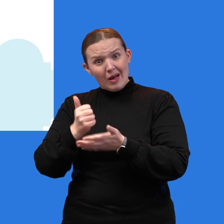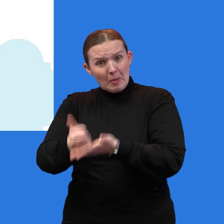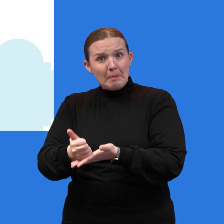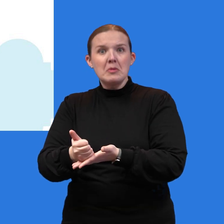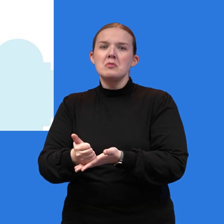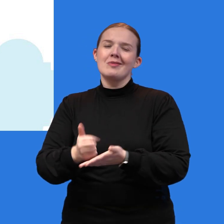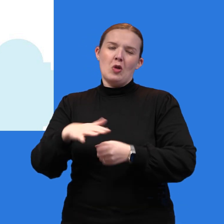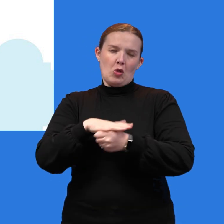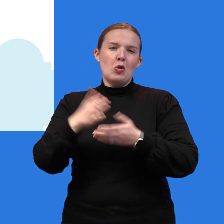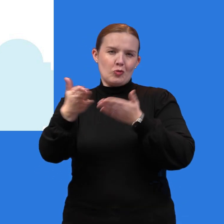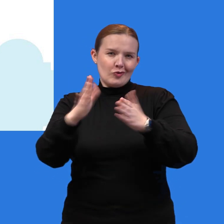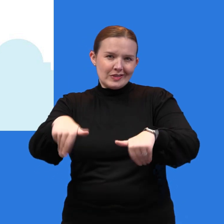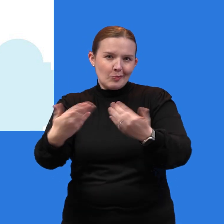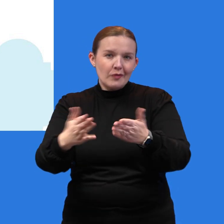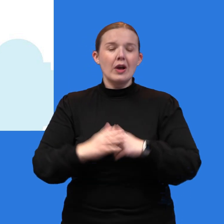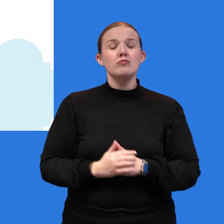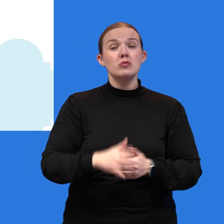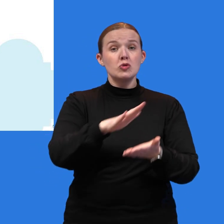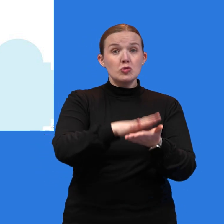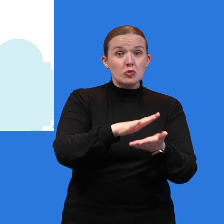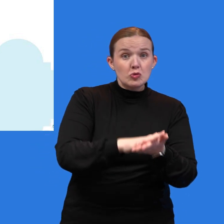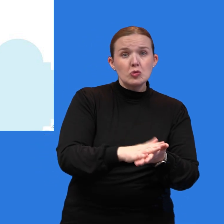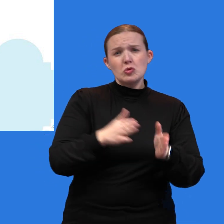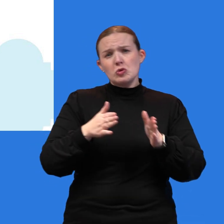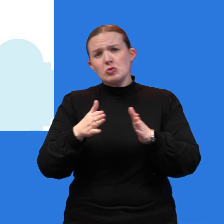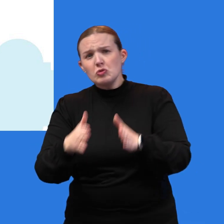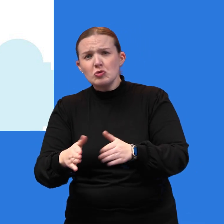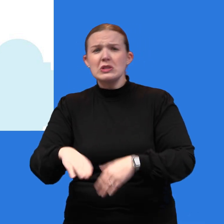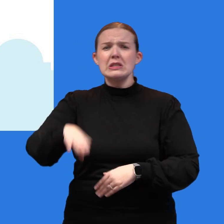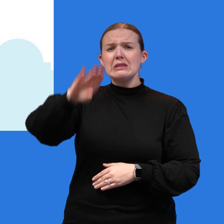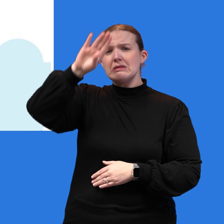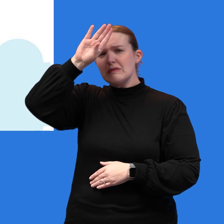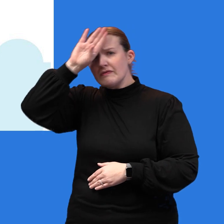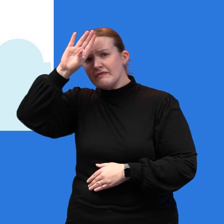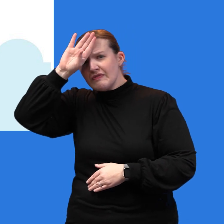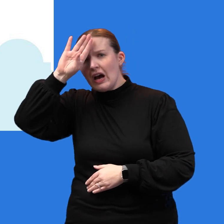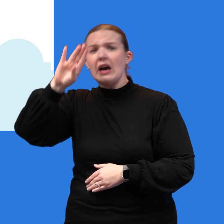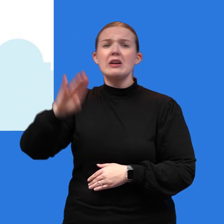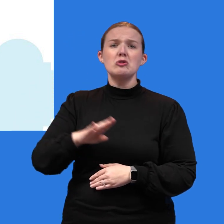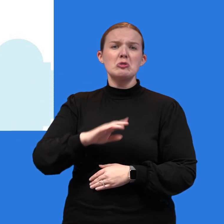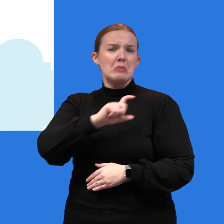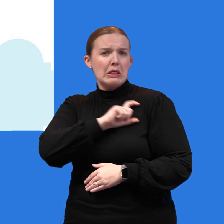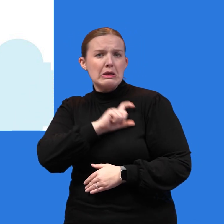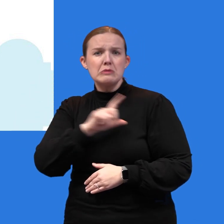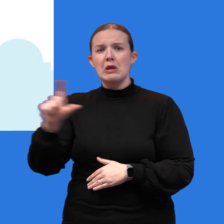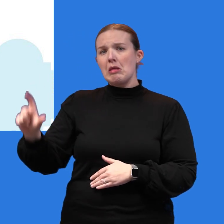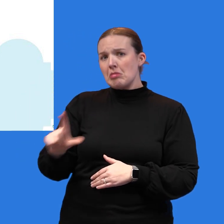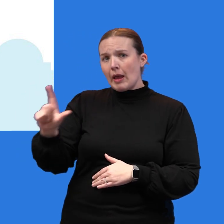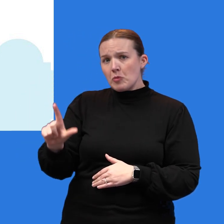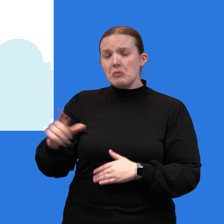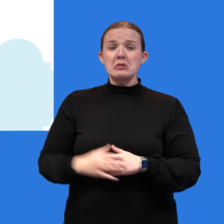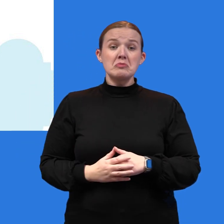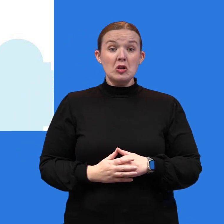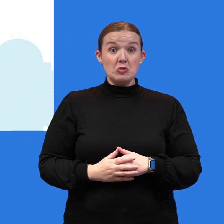services, including schools, streets, fire, police, and libraries. A recent study